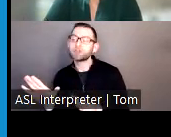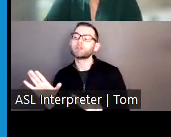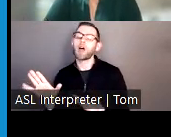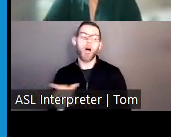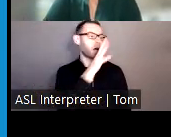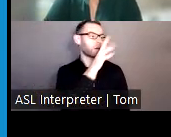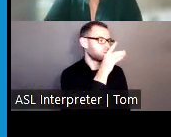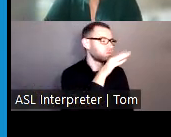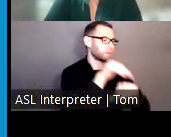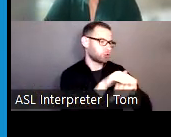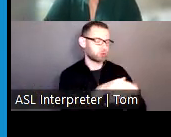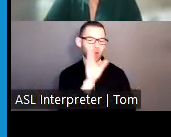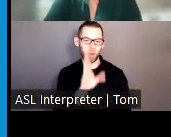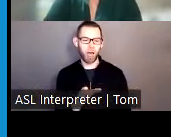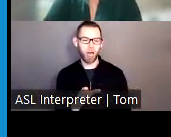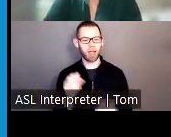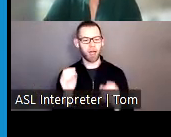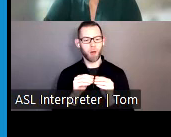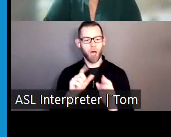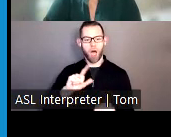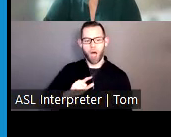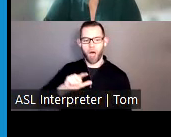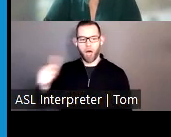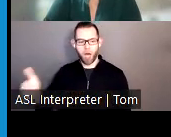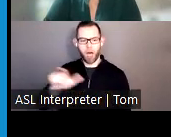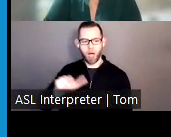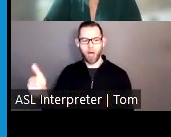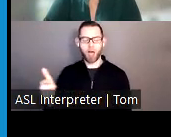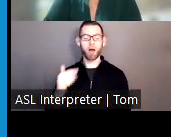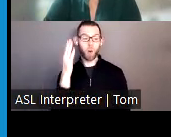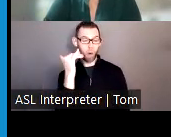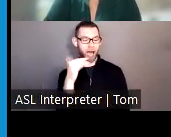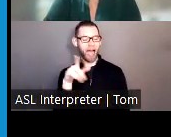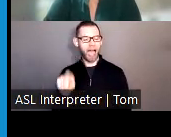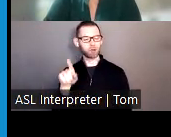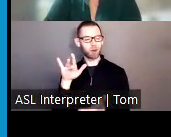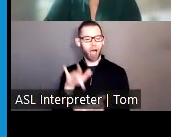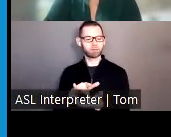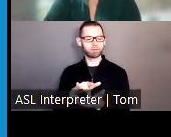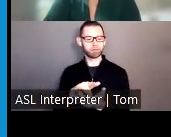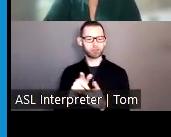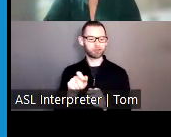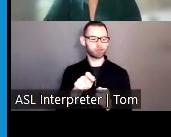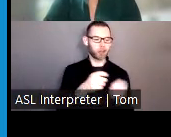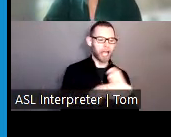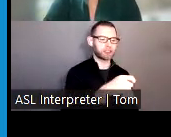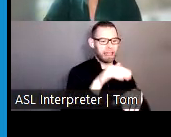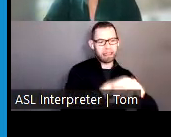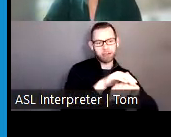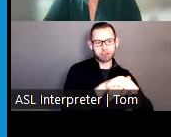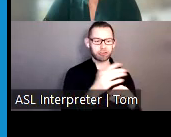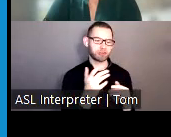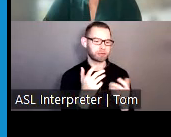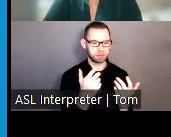in order to interpret to English. That said, the interpreter may ask you to pause in between